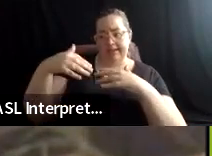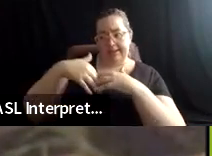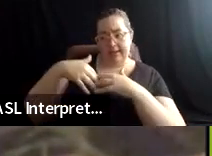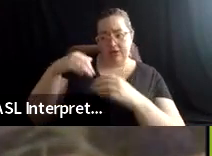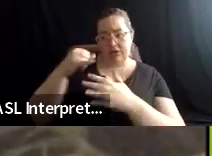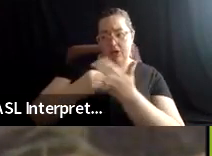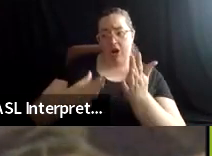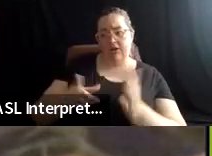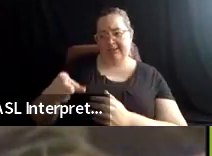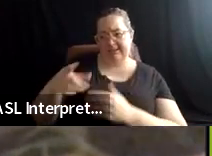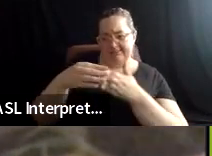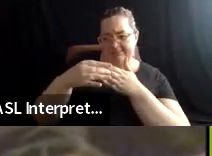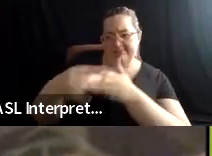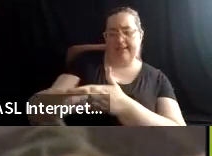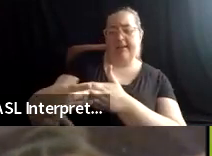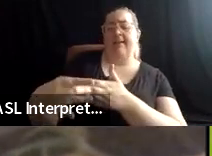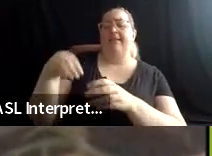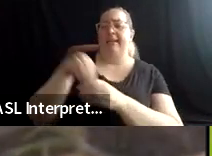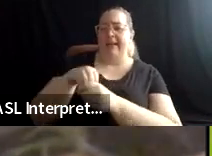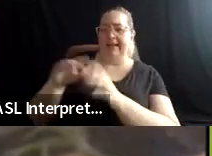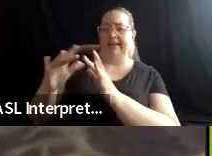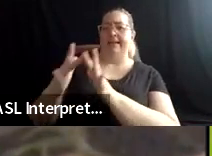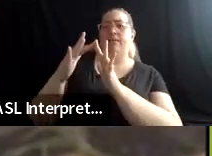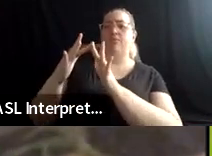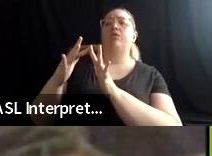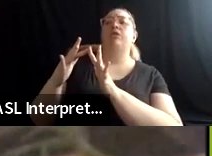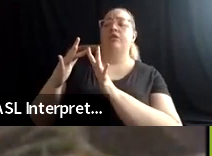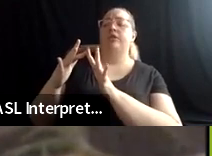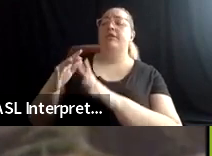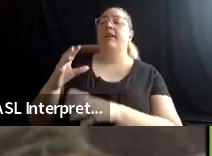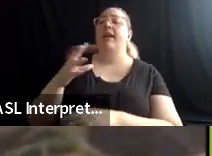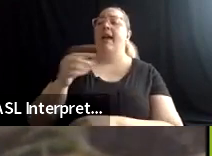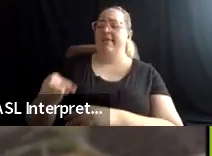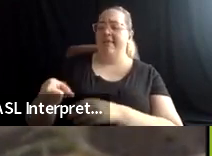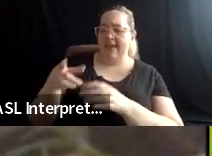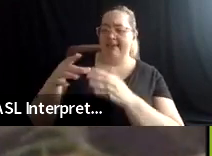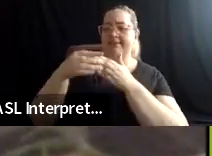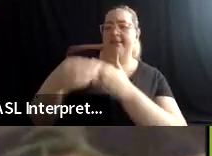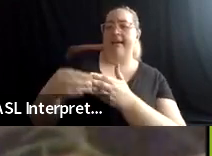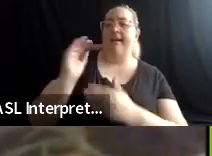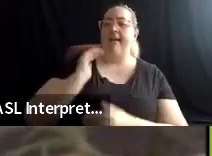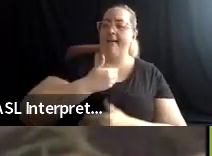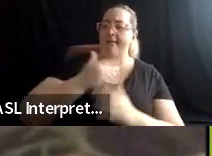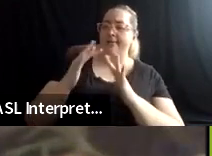these folks really guide what our work is and what our focus is.